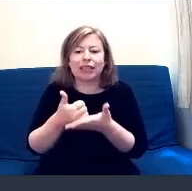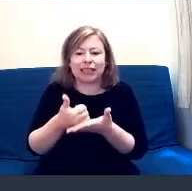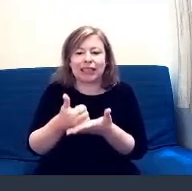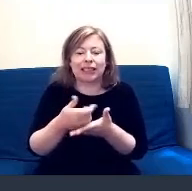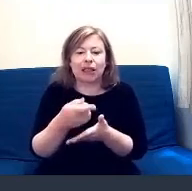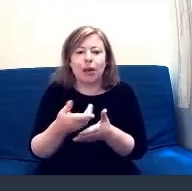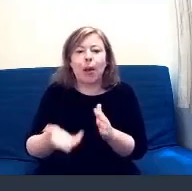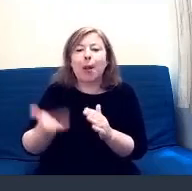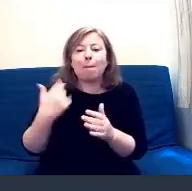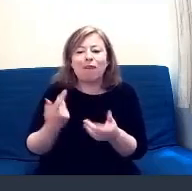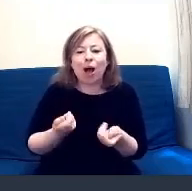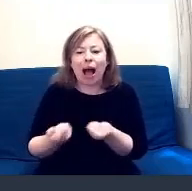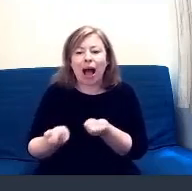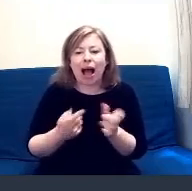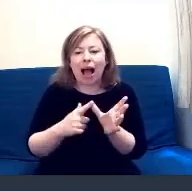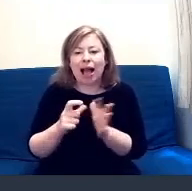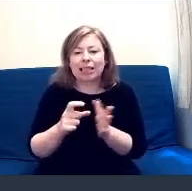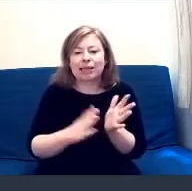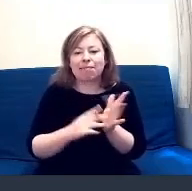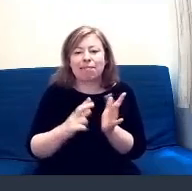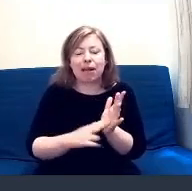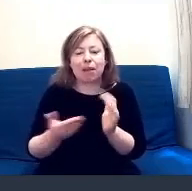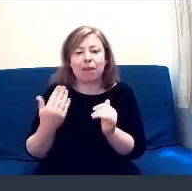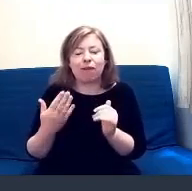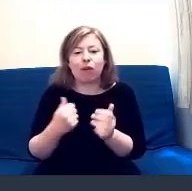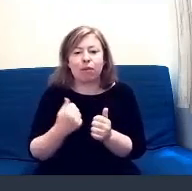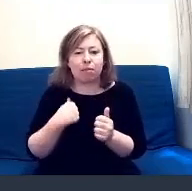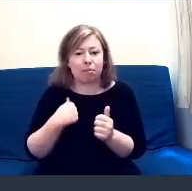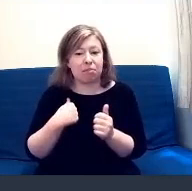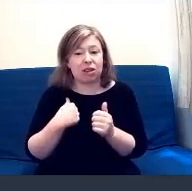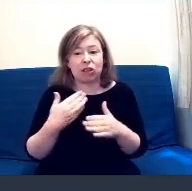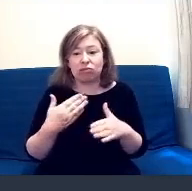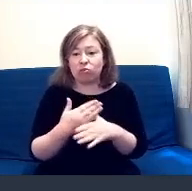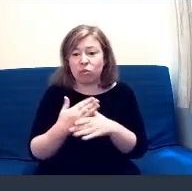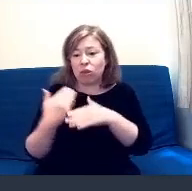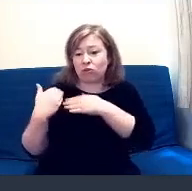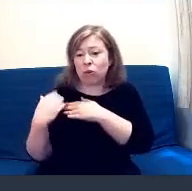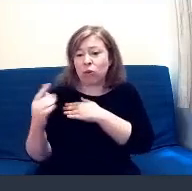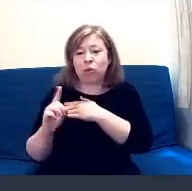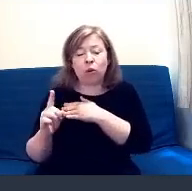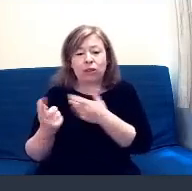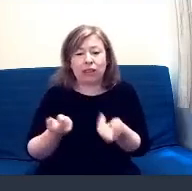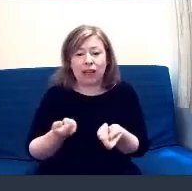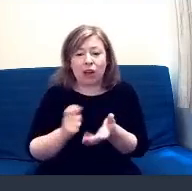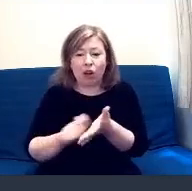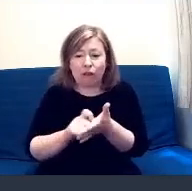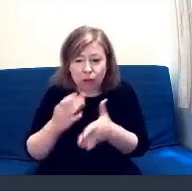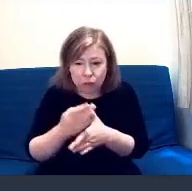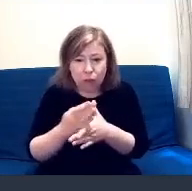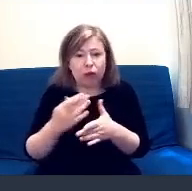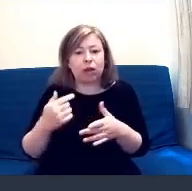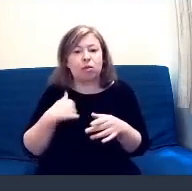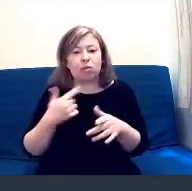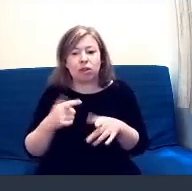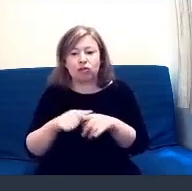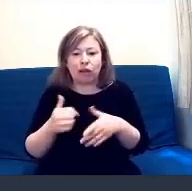the administration assistant. My duties are mainly administration, and I try and help the rest of the